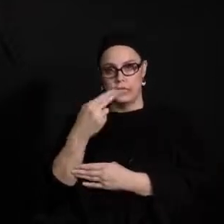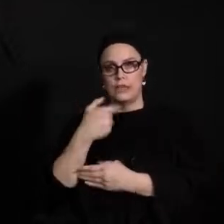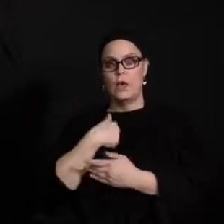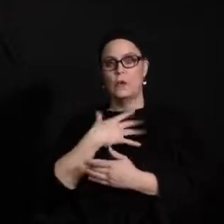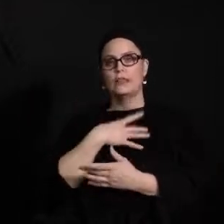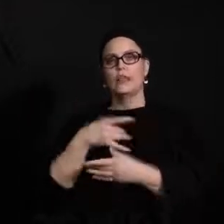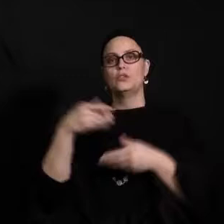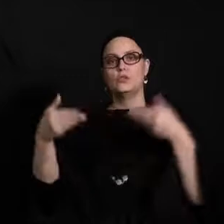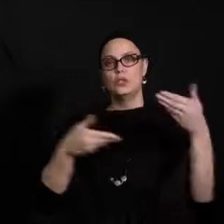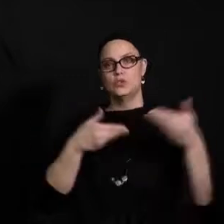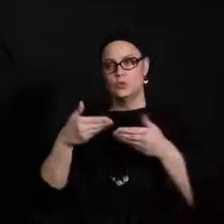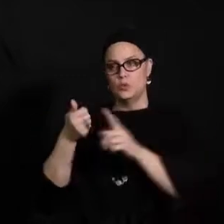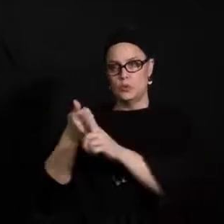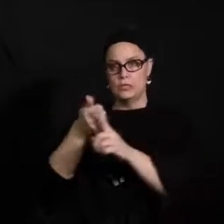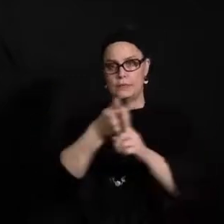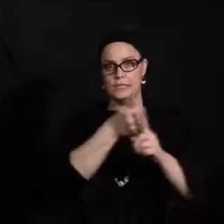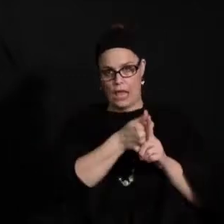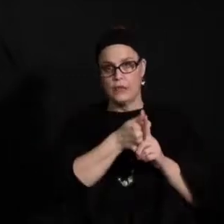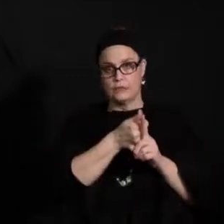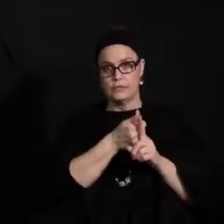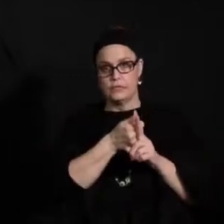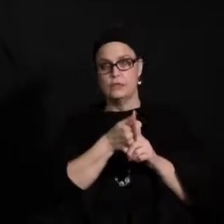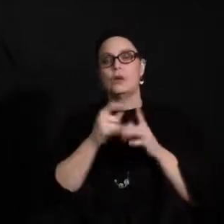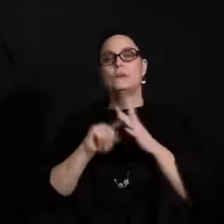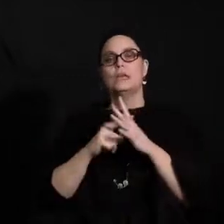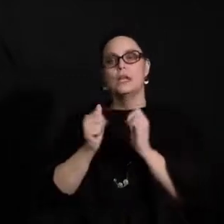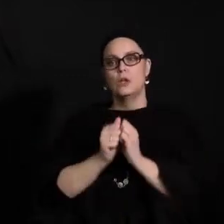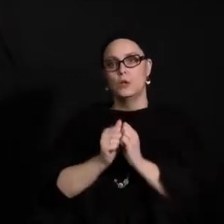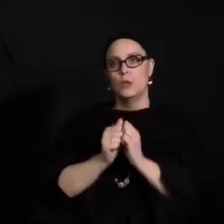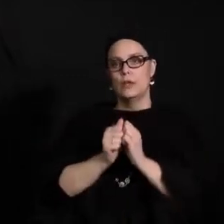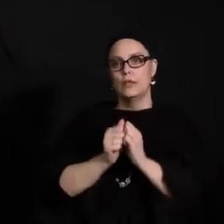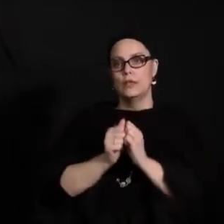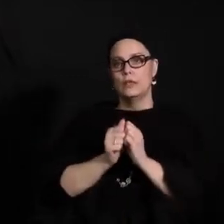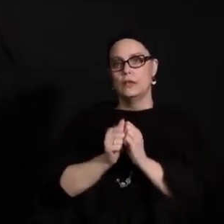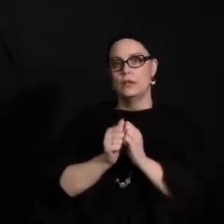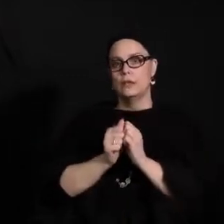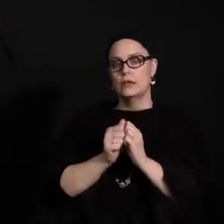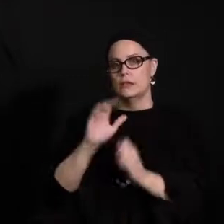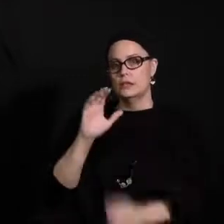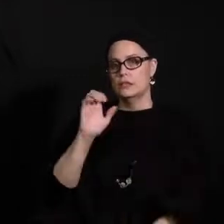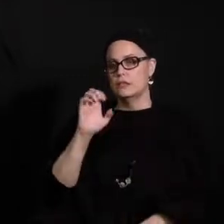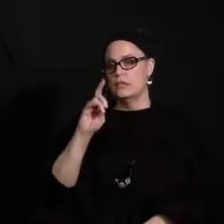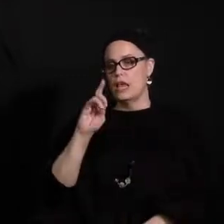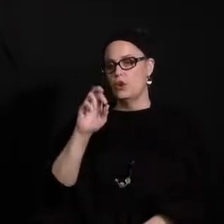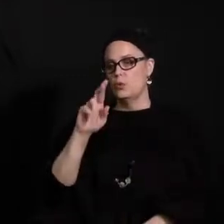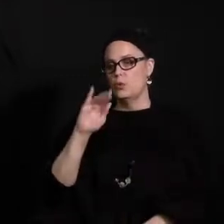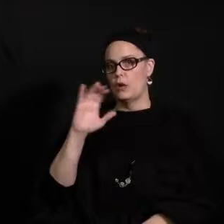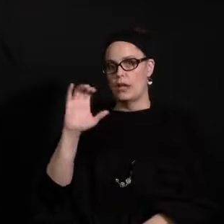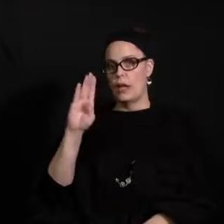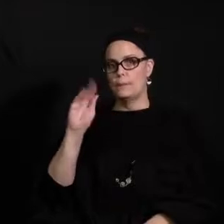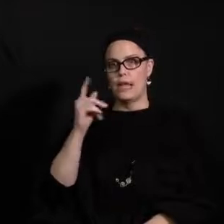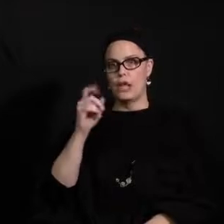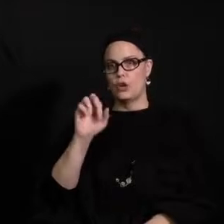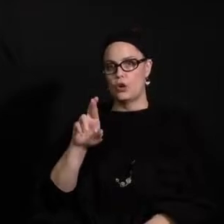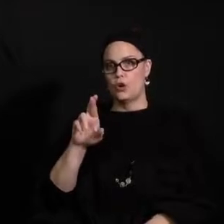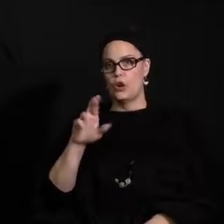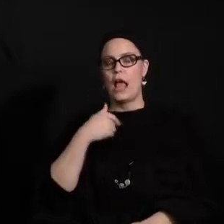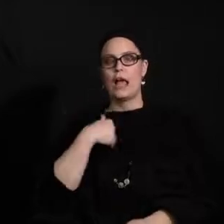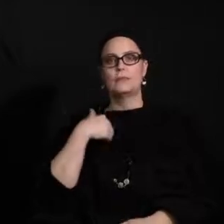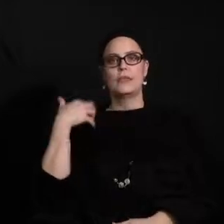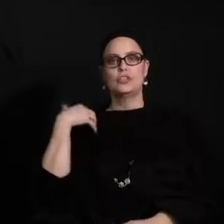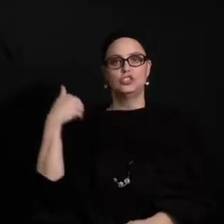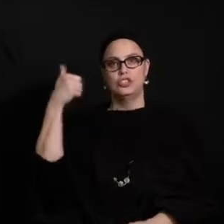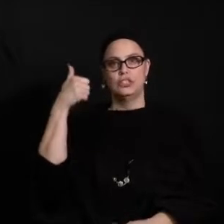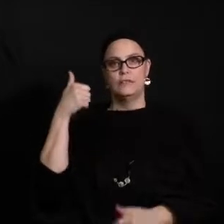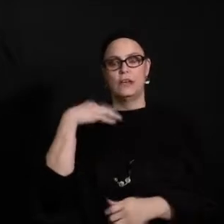the rest of my team introduce themselves, and we'll begin with Cedric Baker. Hi, everyone. My name is Cedric Baker, and I'm Chief of Staff